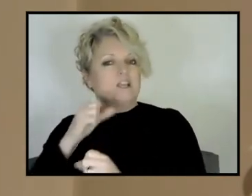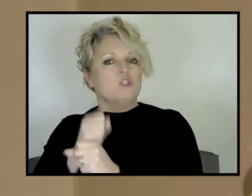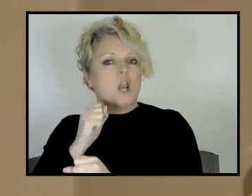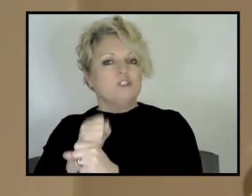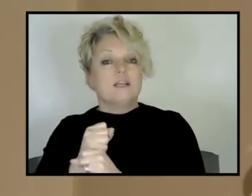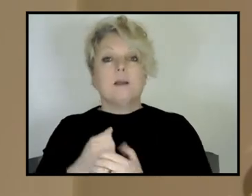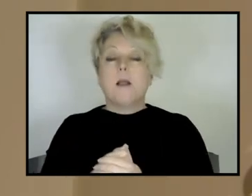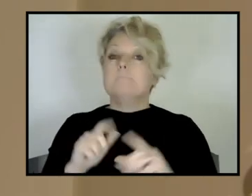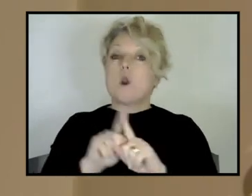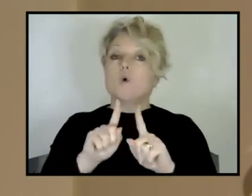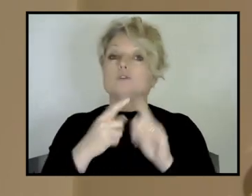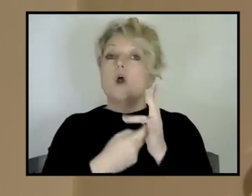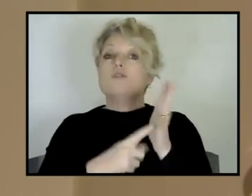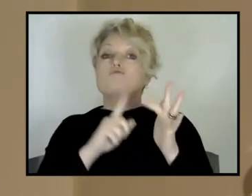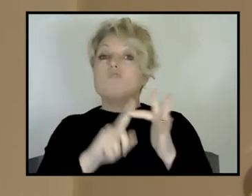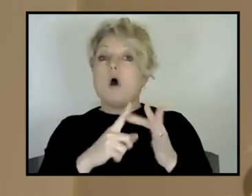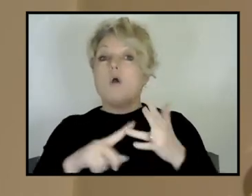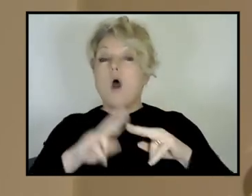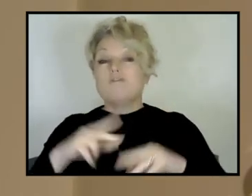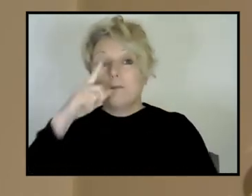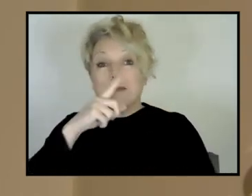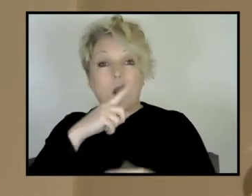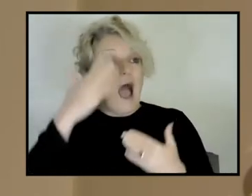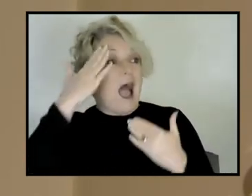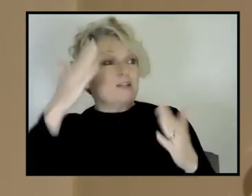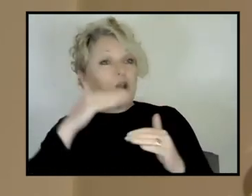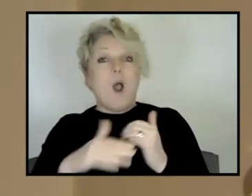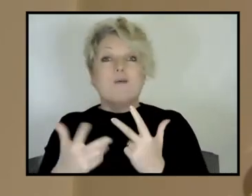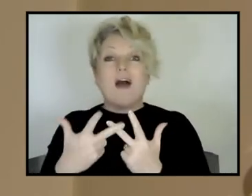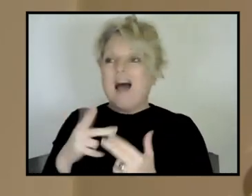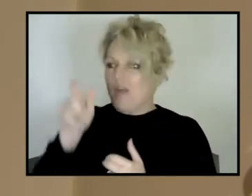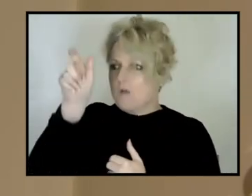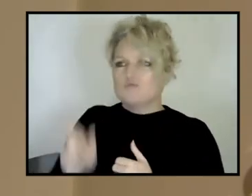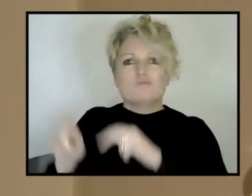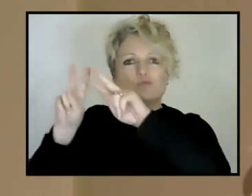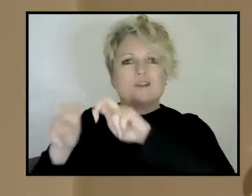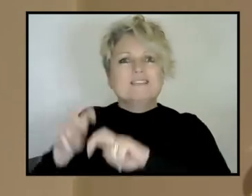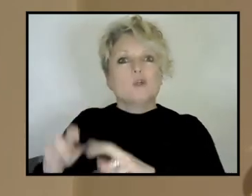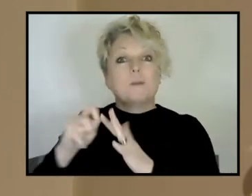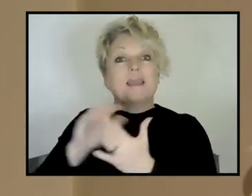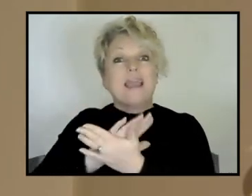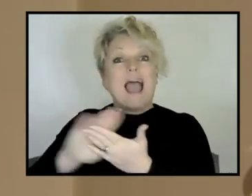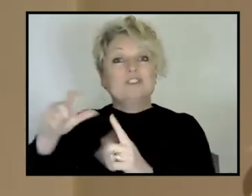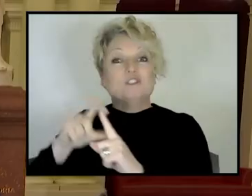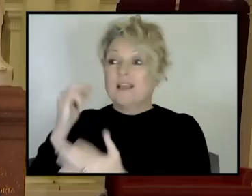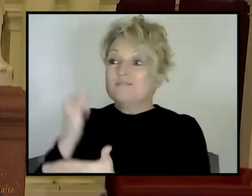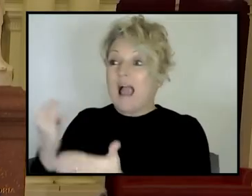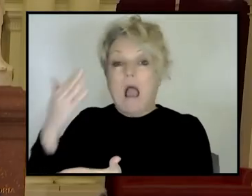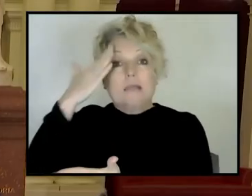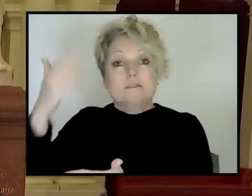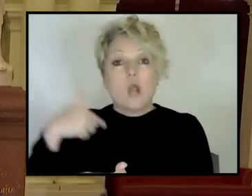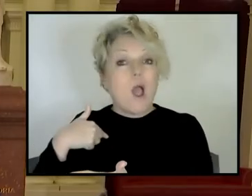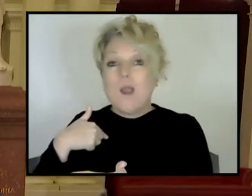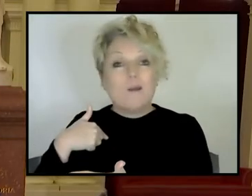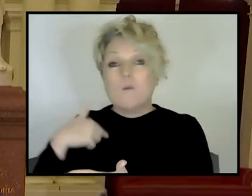individuals. So I didn't know about that fellow that got his paper. I mean, we all get papers rejected. Um, that still happens and you know, things like this, um,